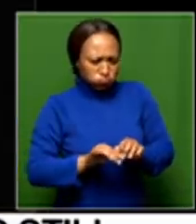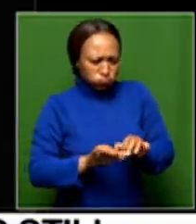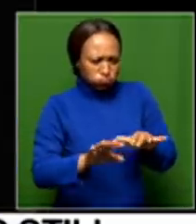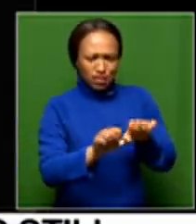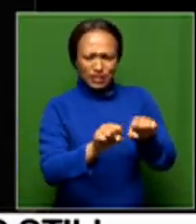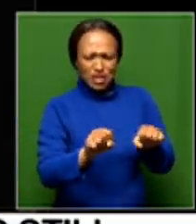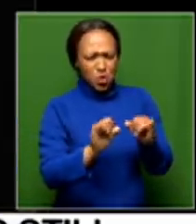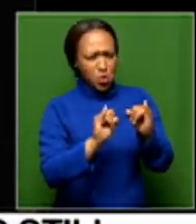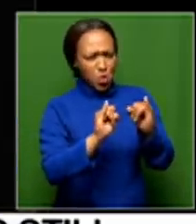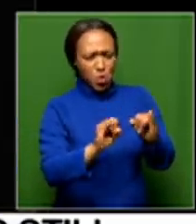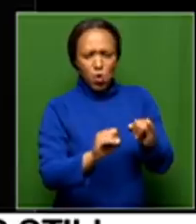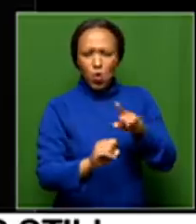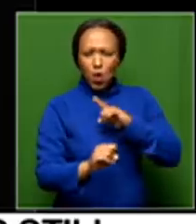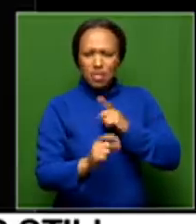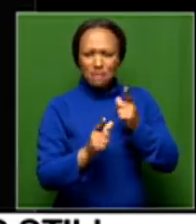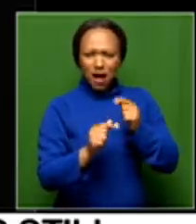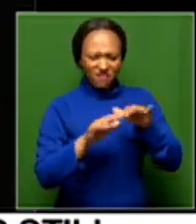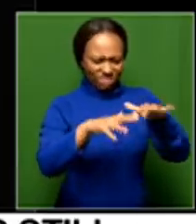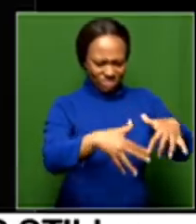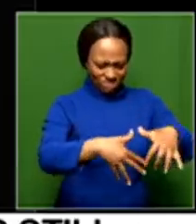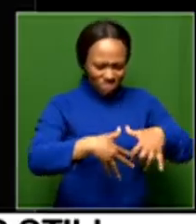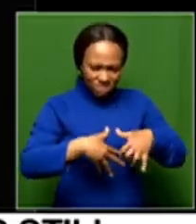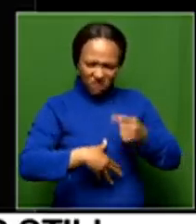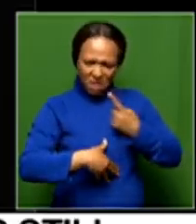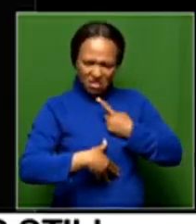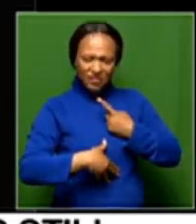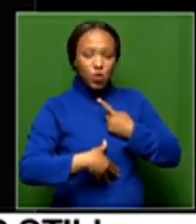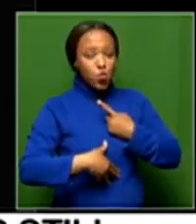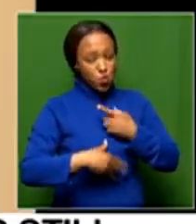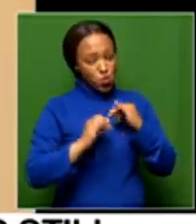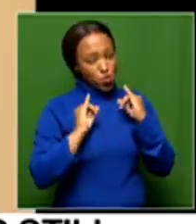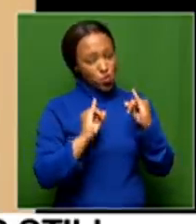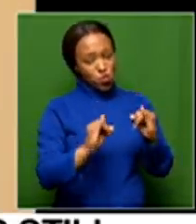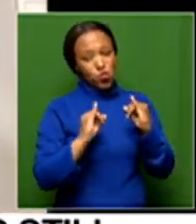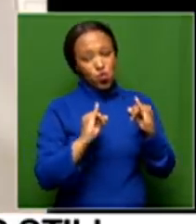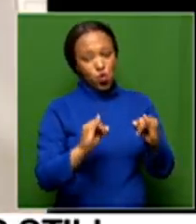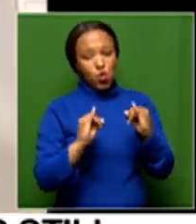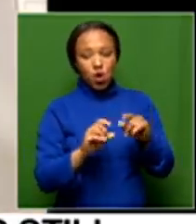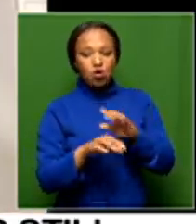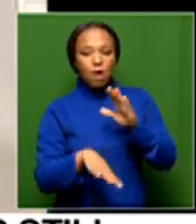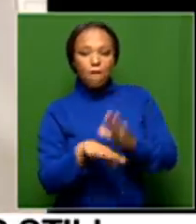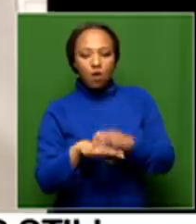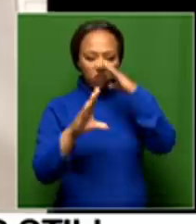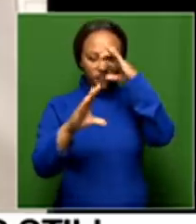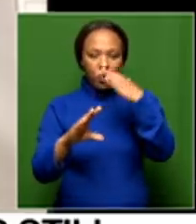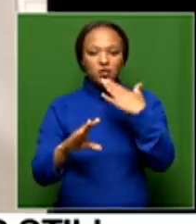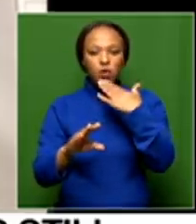where greed is over and national interest is no longer thriving. So